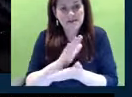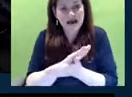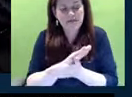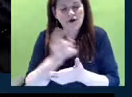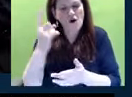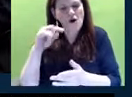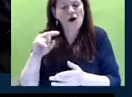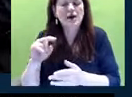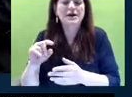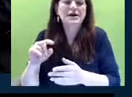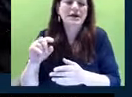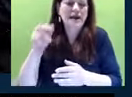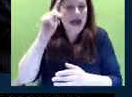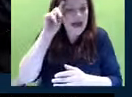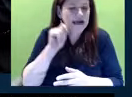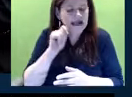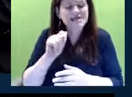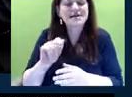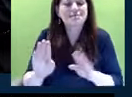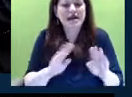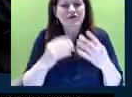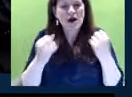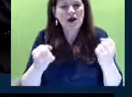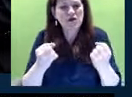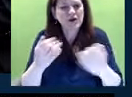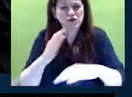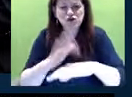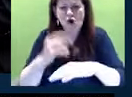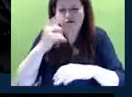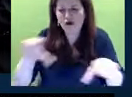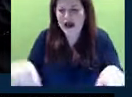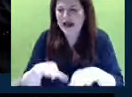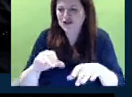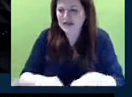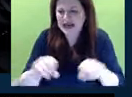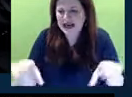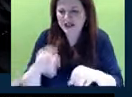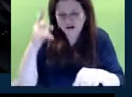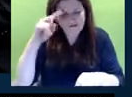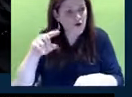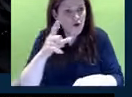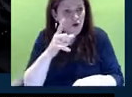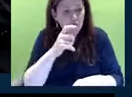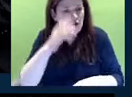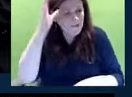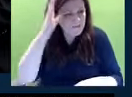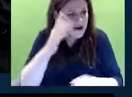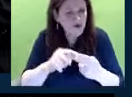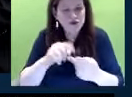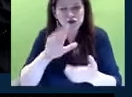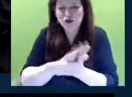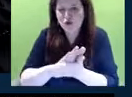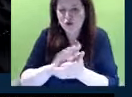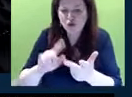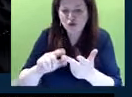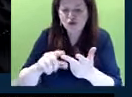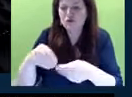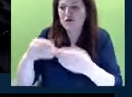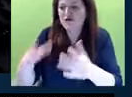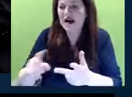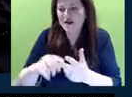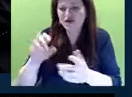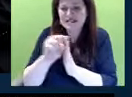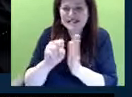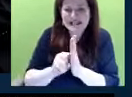behavioral health and it was a call to action for parents, schools, providers, state governments, federal